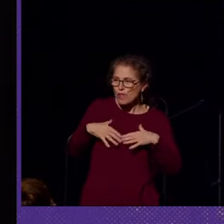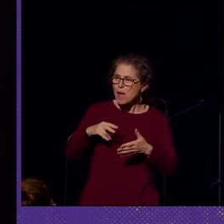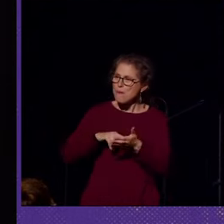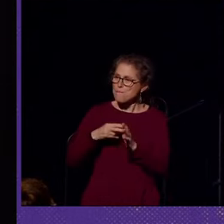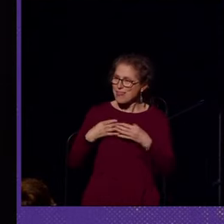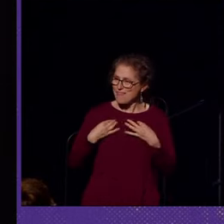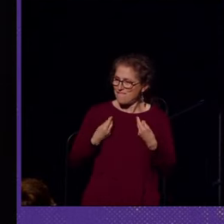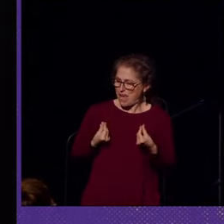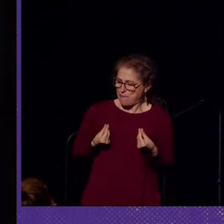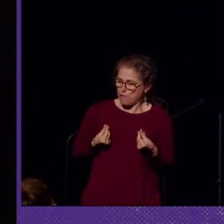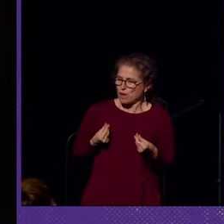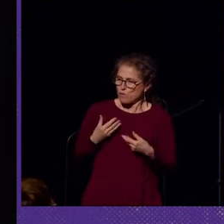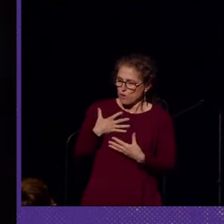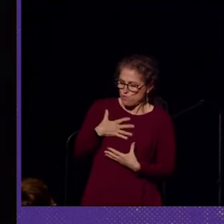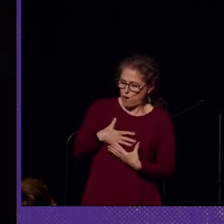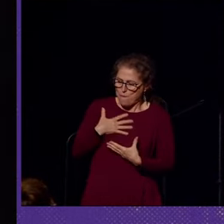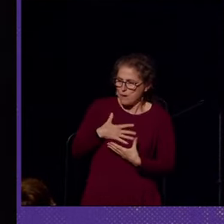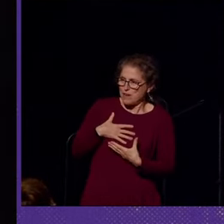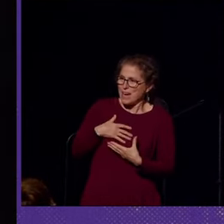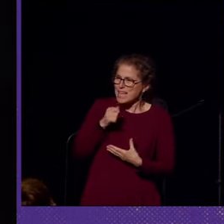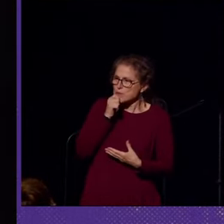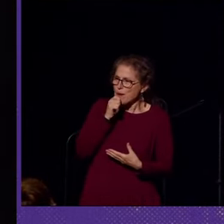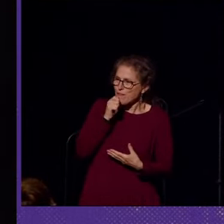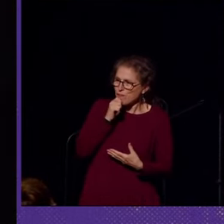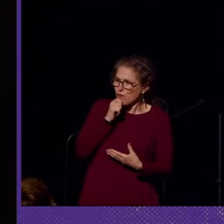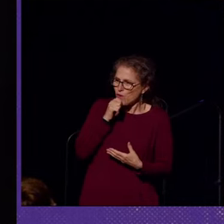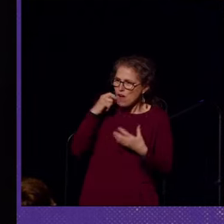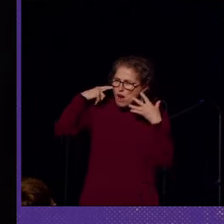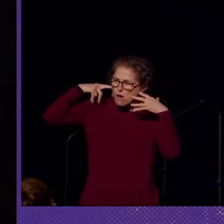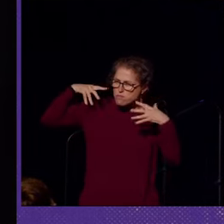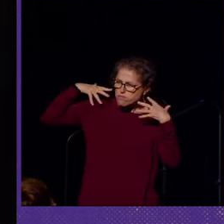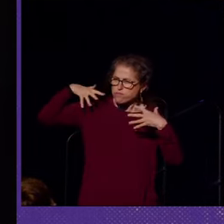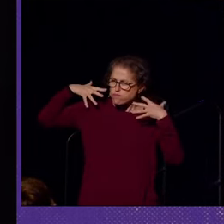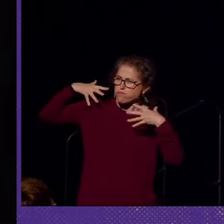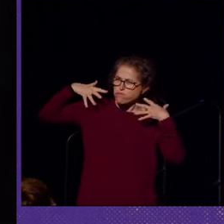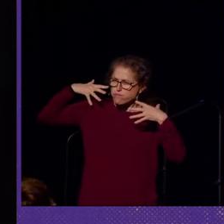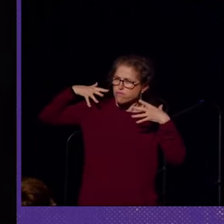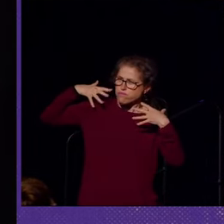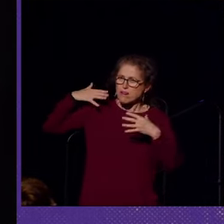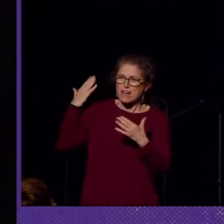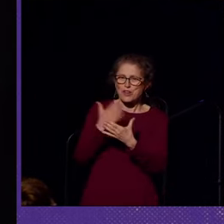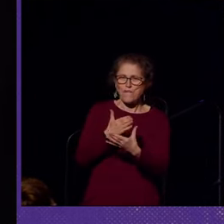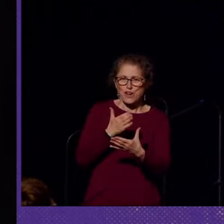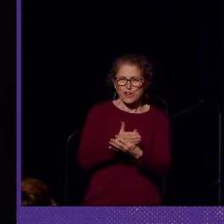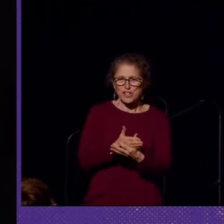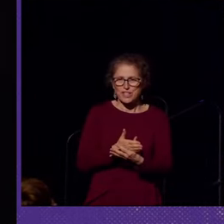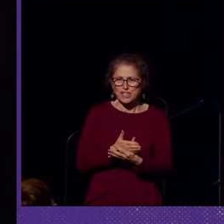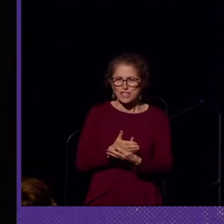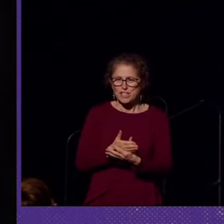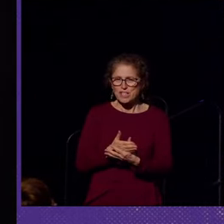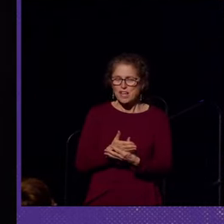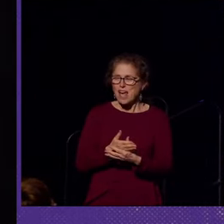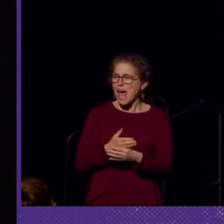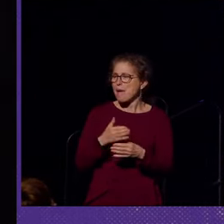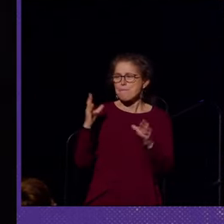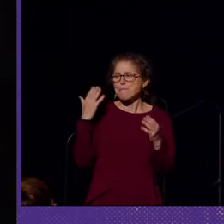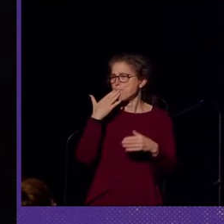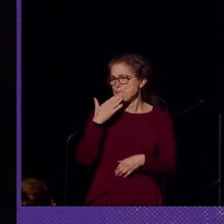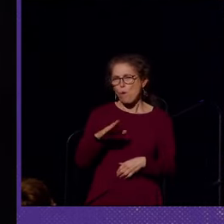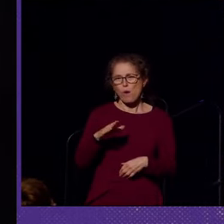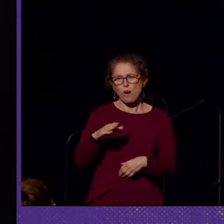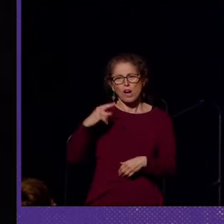fabric would rub against the microphone, causing annoying sound interference and poor acoustic quality.